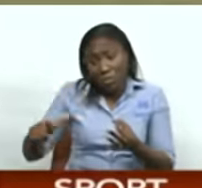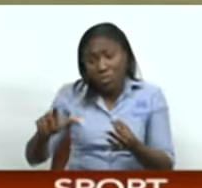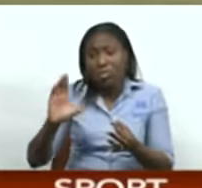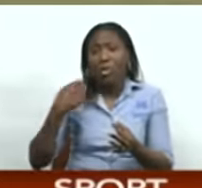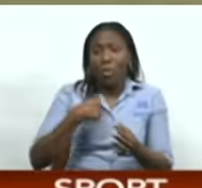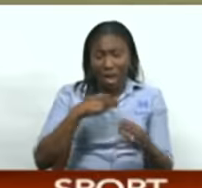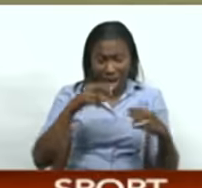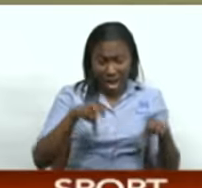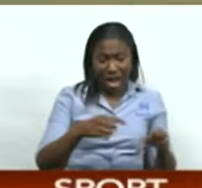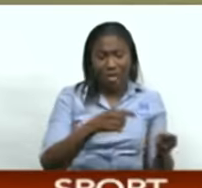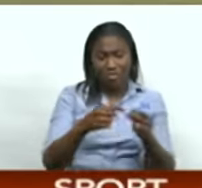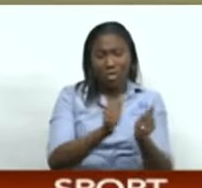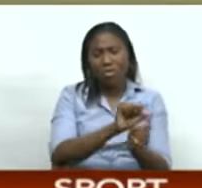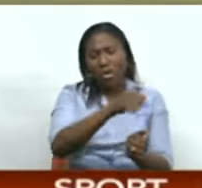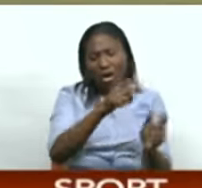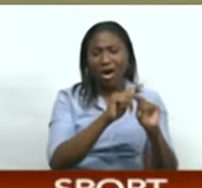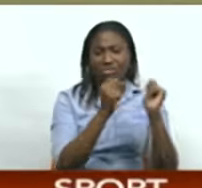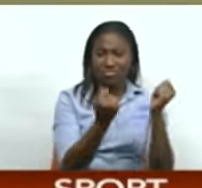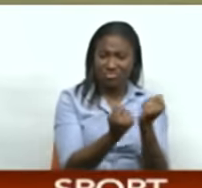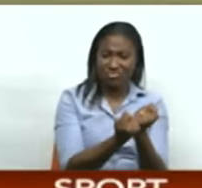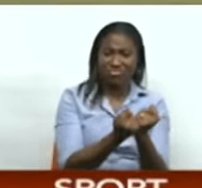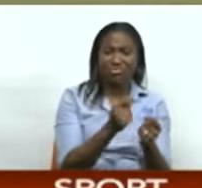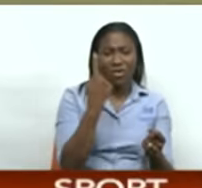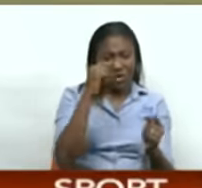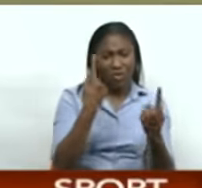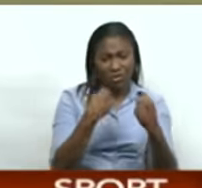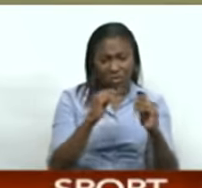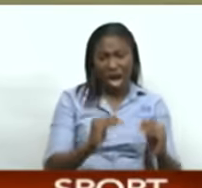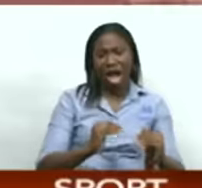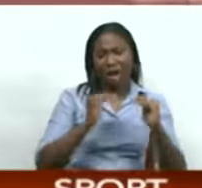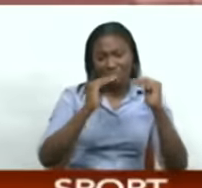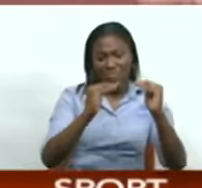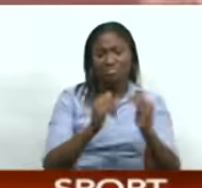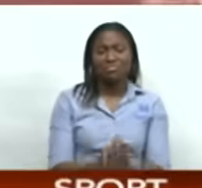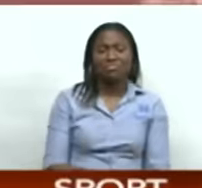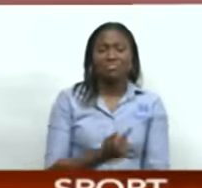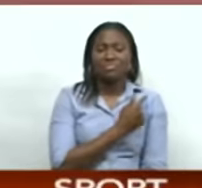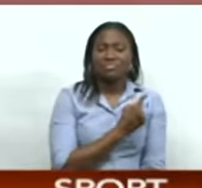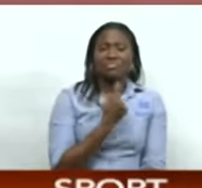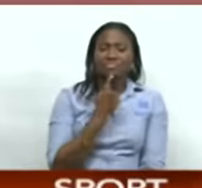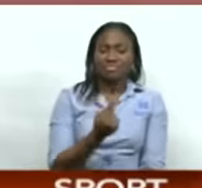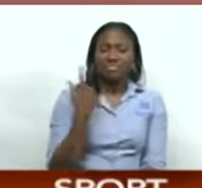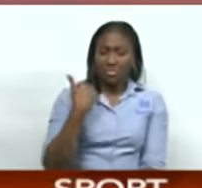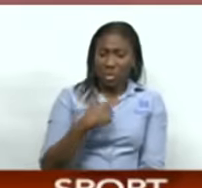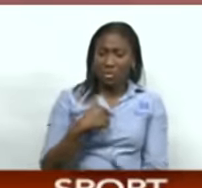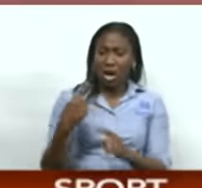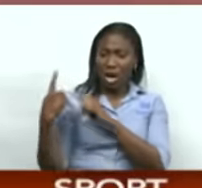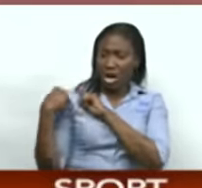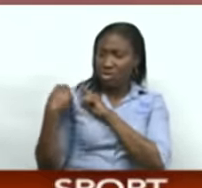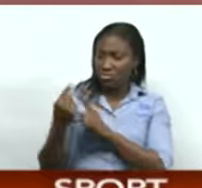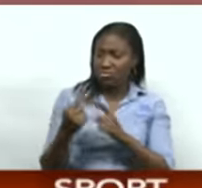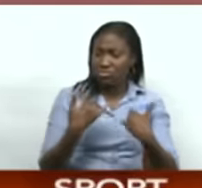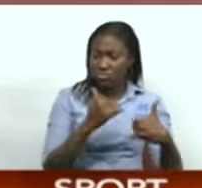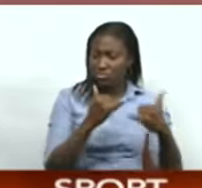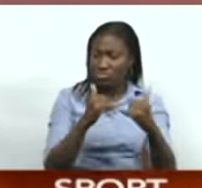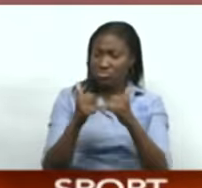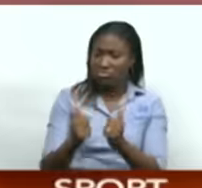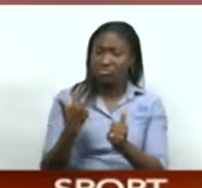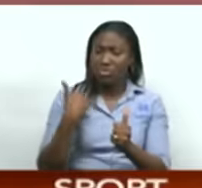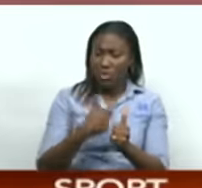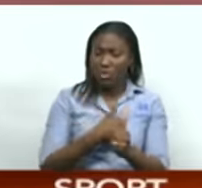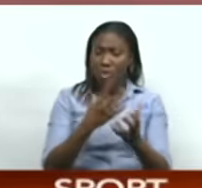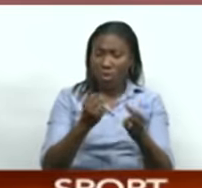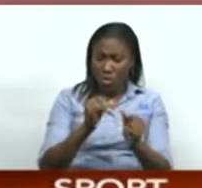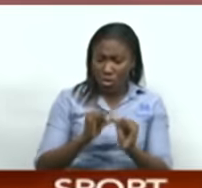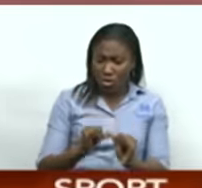Copa America. Eve reflected on the position in which they find themselves. We've been on a good run, so we want to continue that